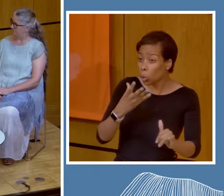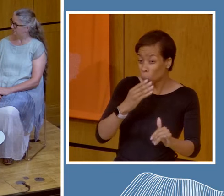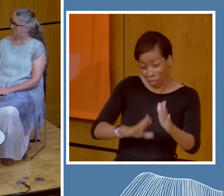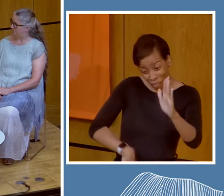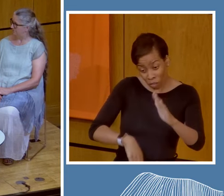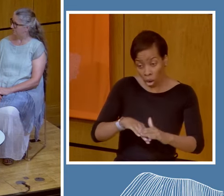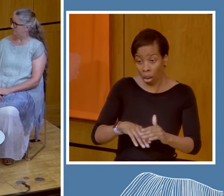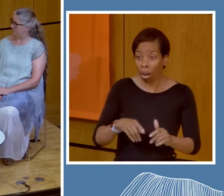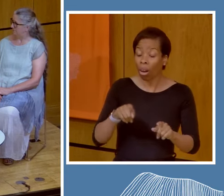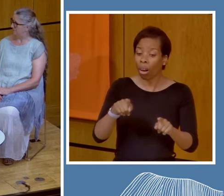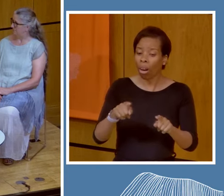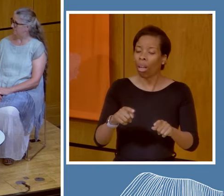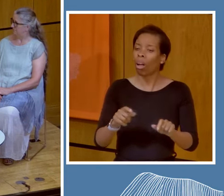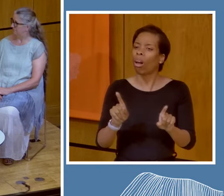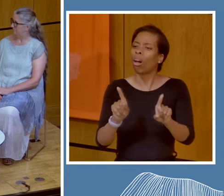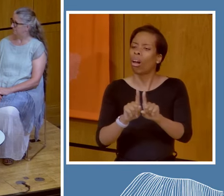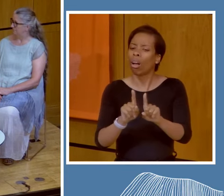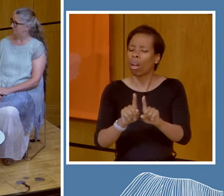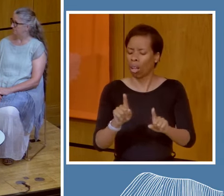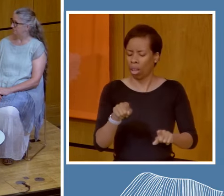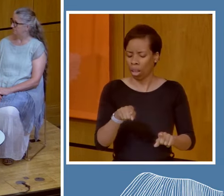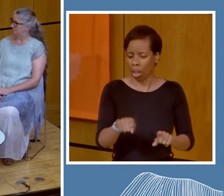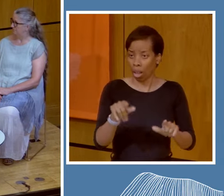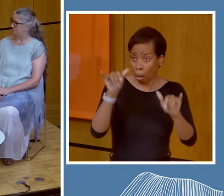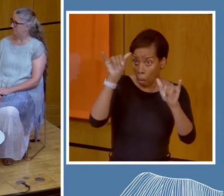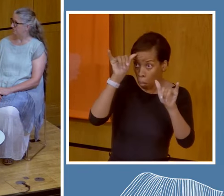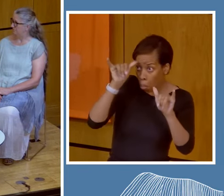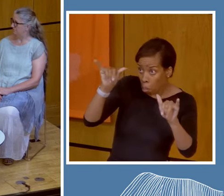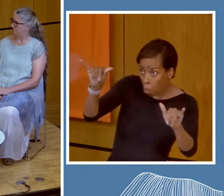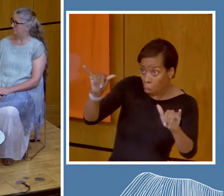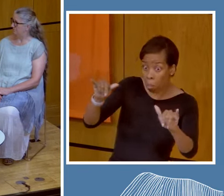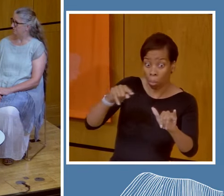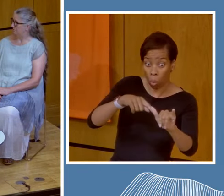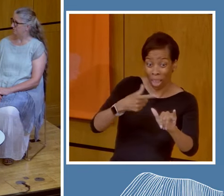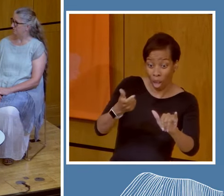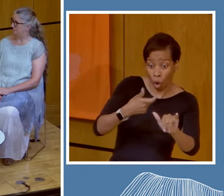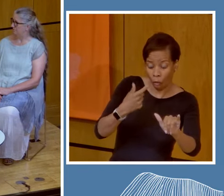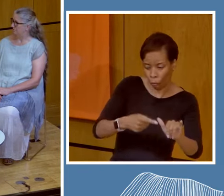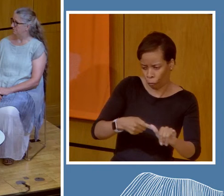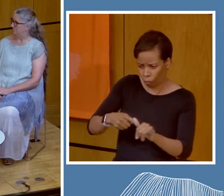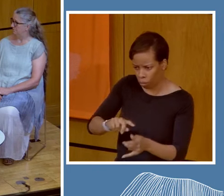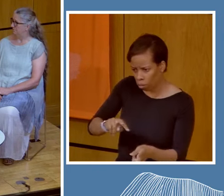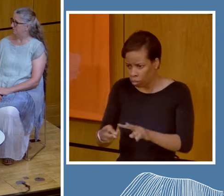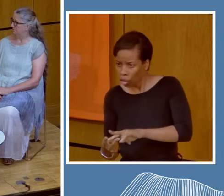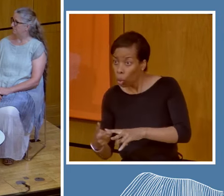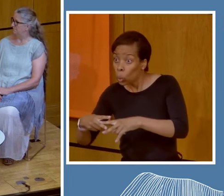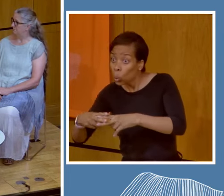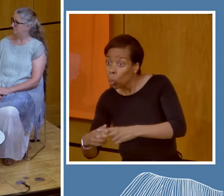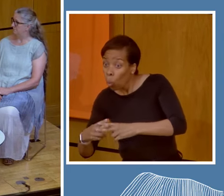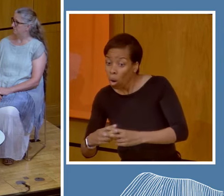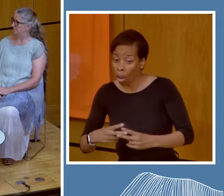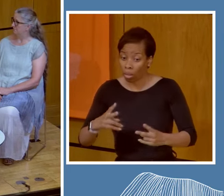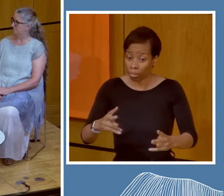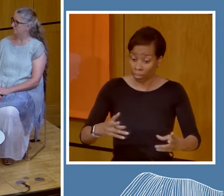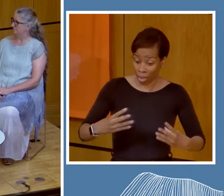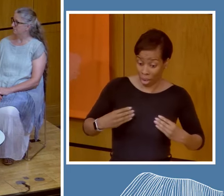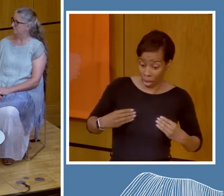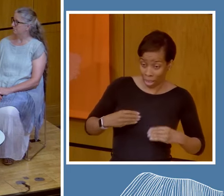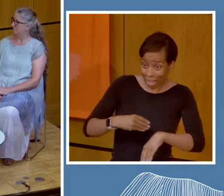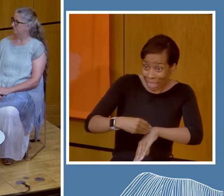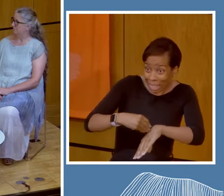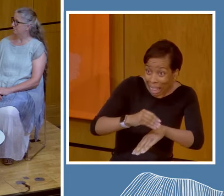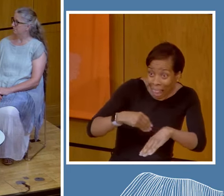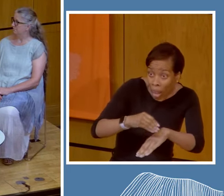use the leg bone of the caribou to be able to be used as a tool for scraping our hides. So all of the practices is